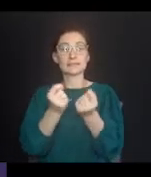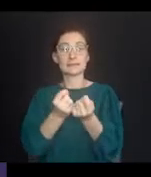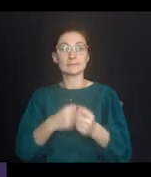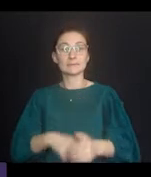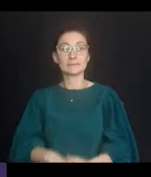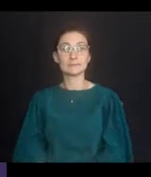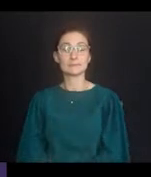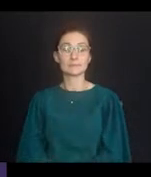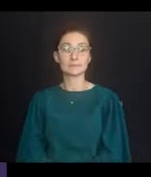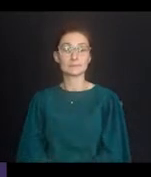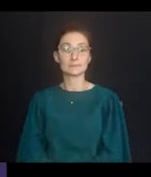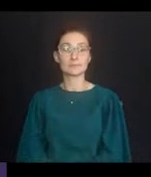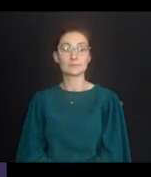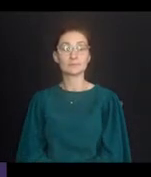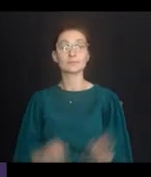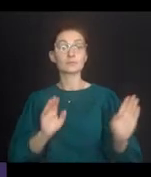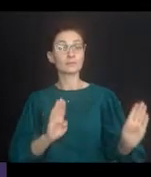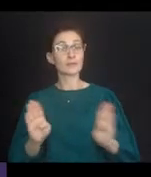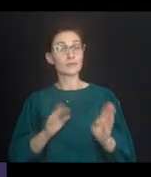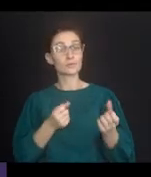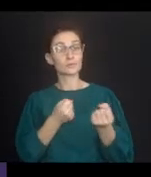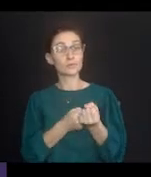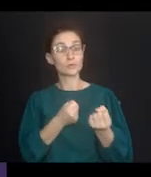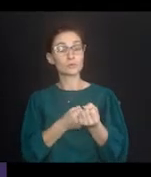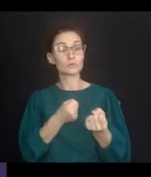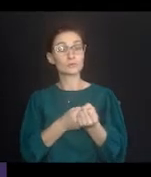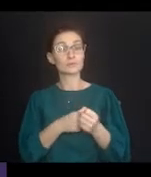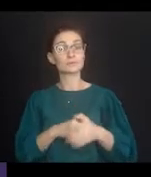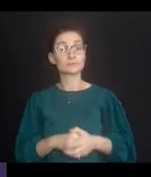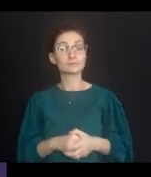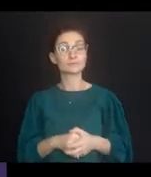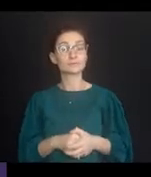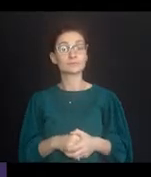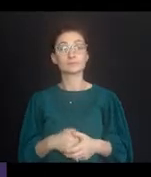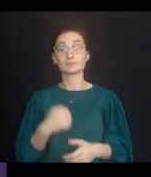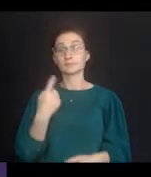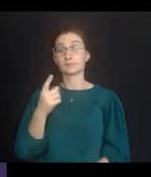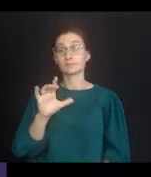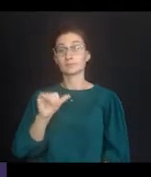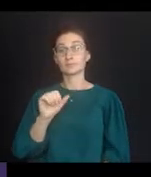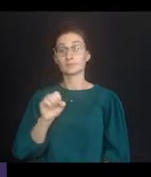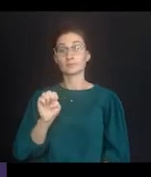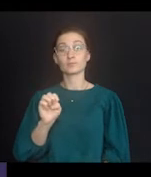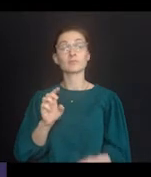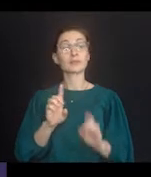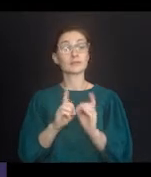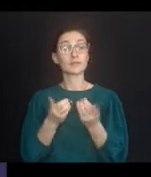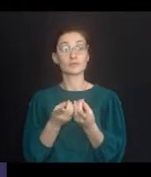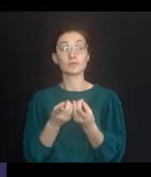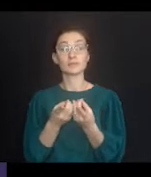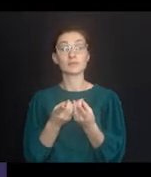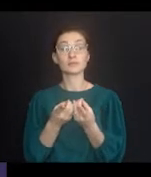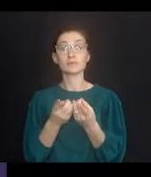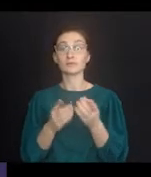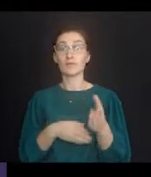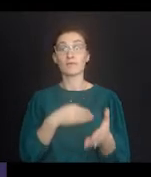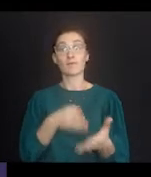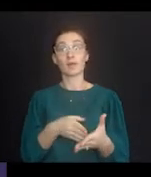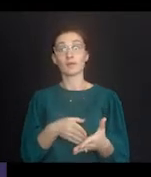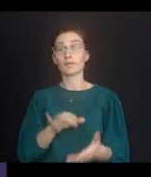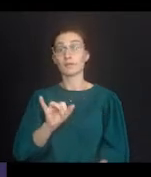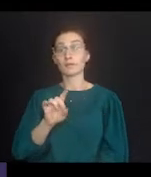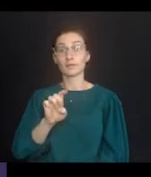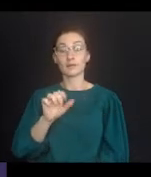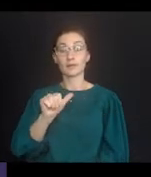football team manager. Behavioral supports. There was a case where the district was found to be in